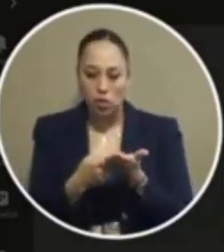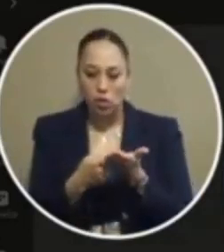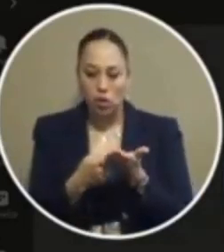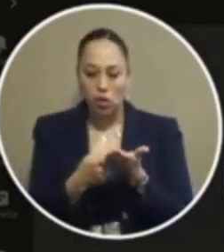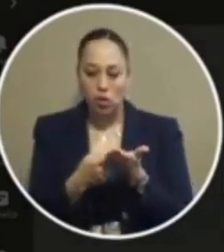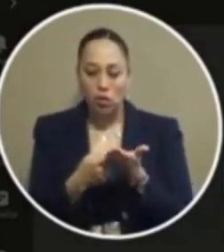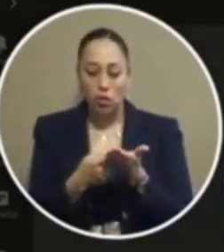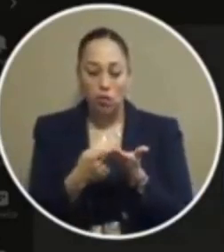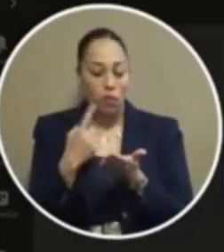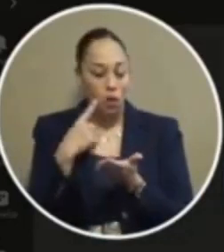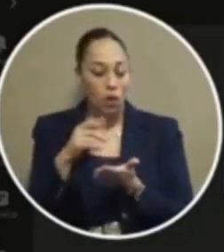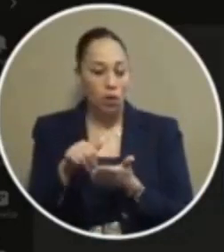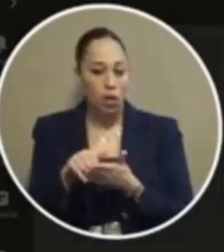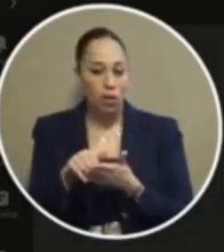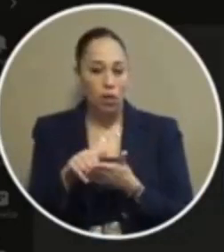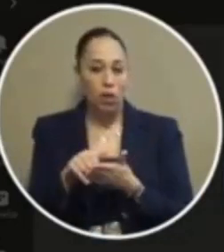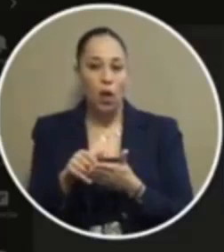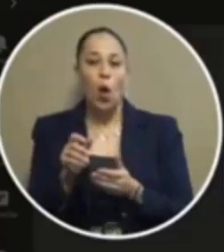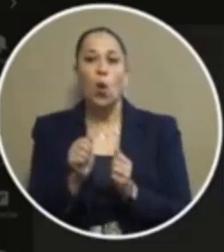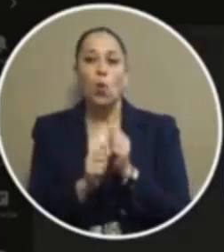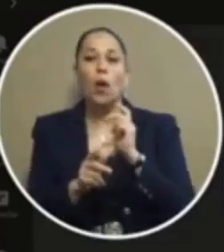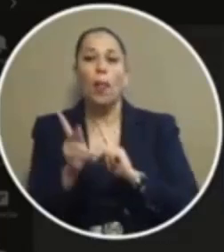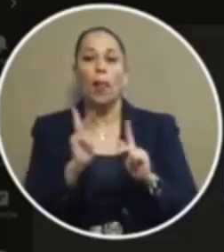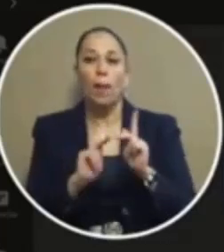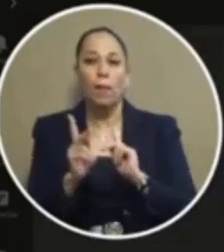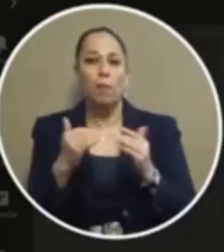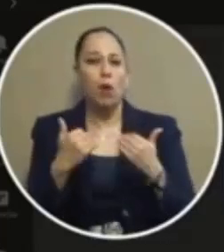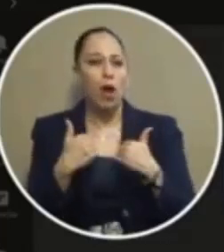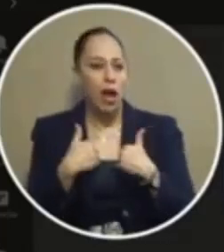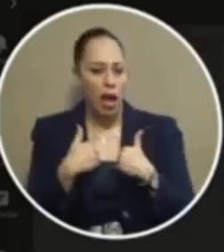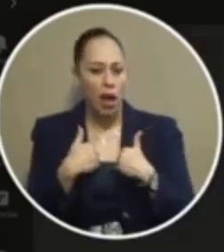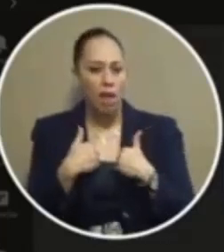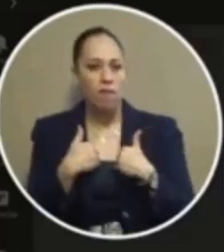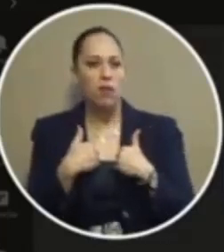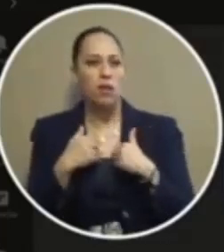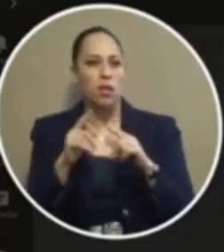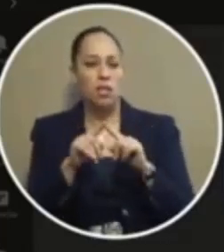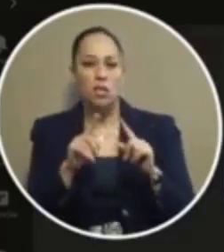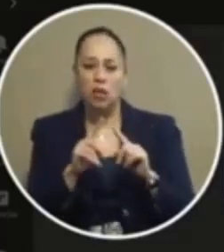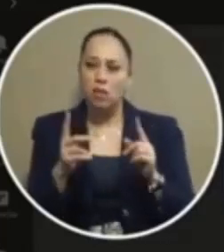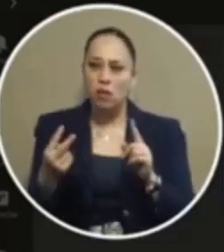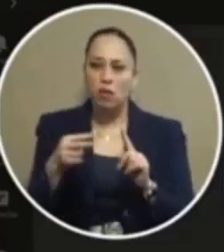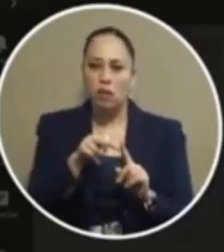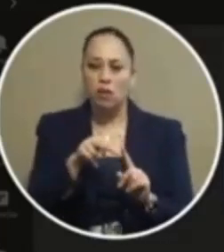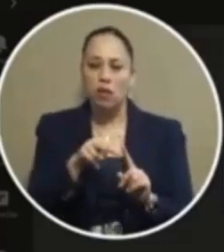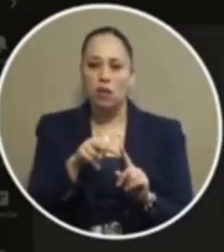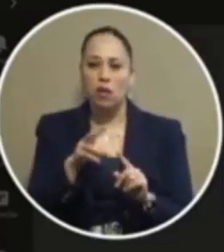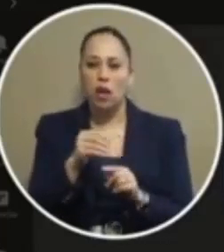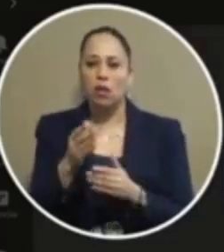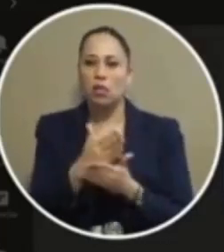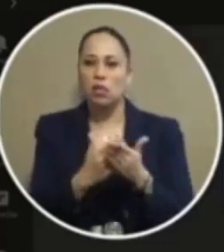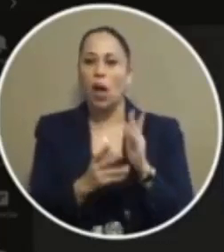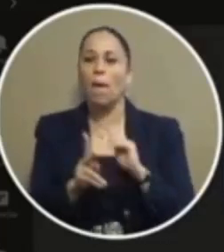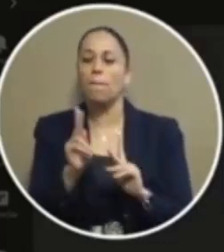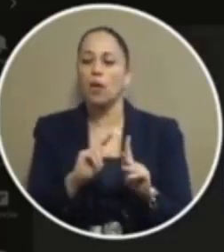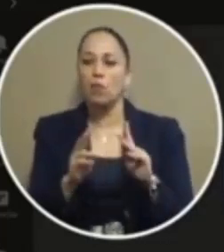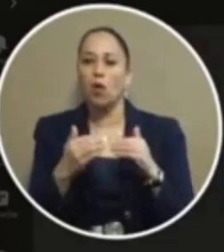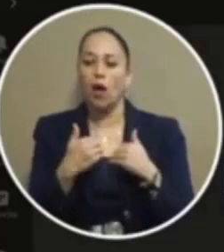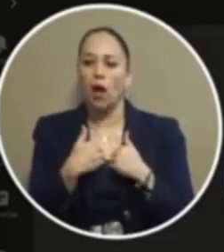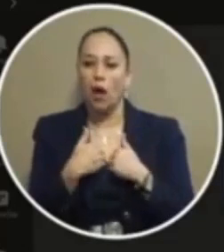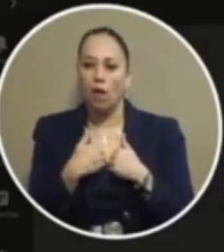around the entire state uh with people that have extremely different viewpoints than i have and some people that